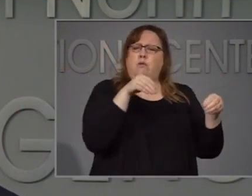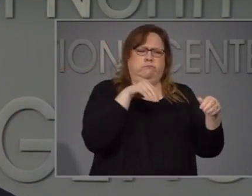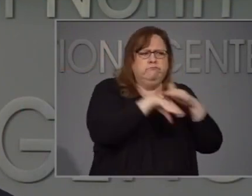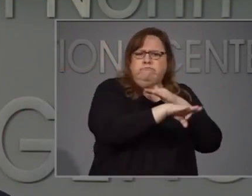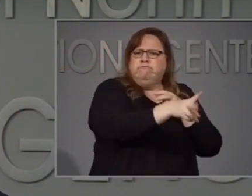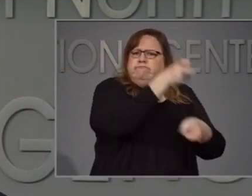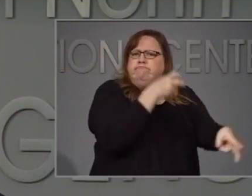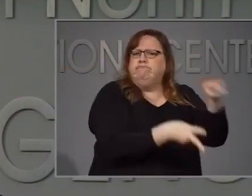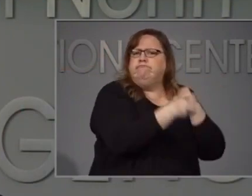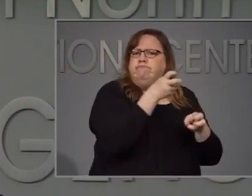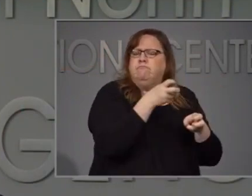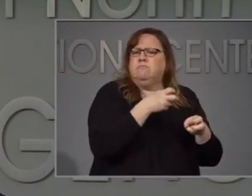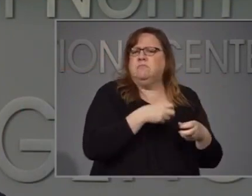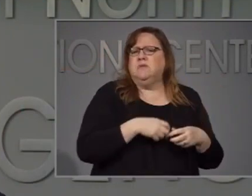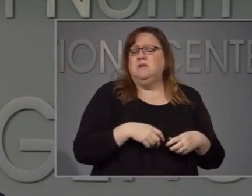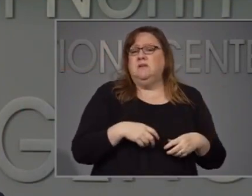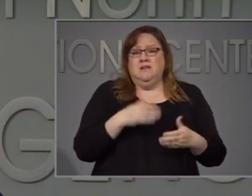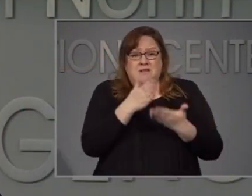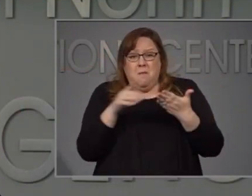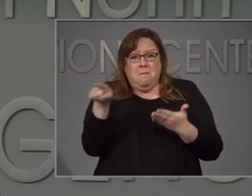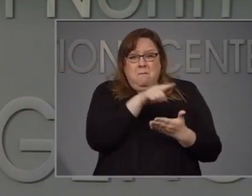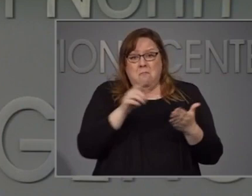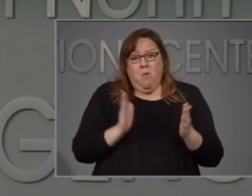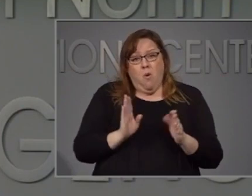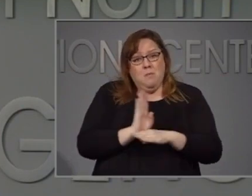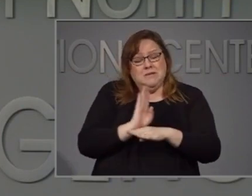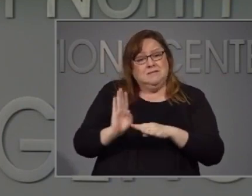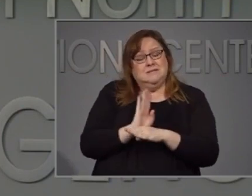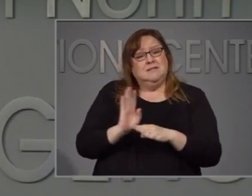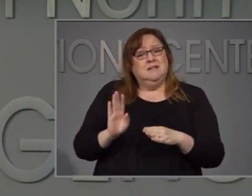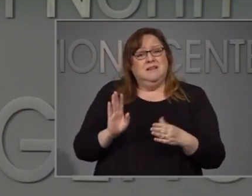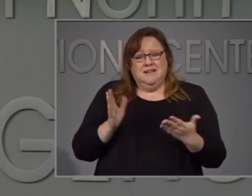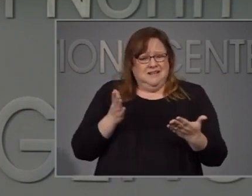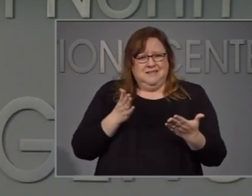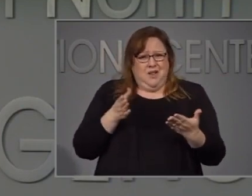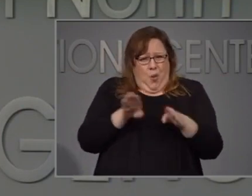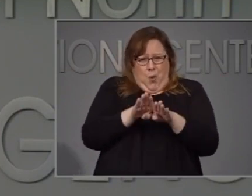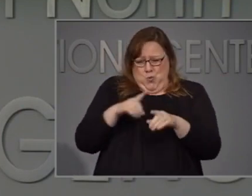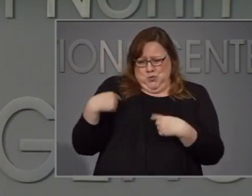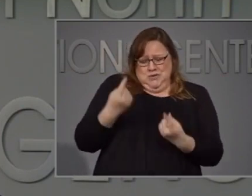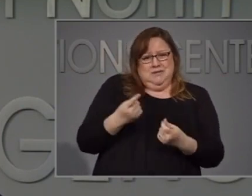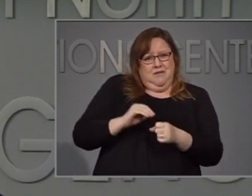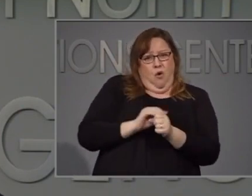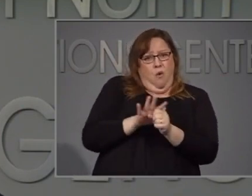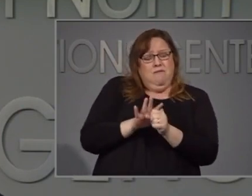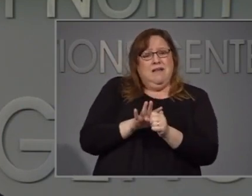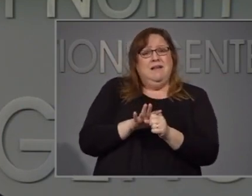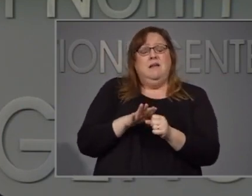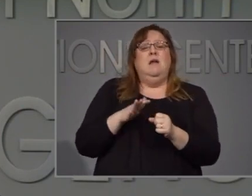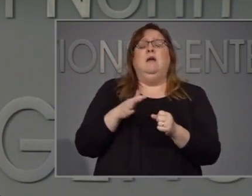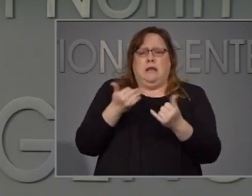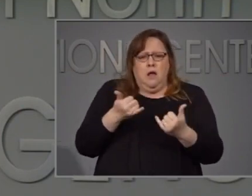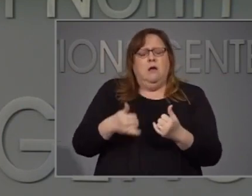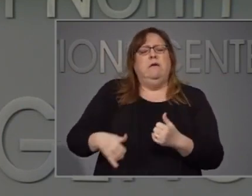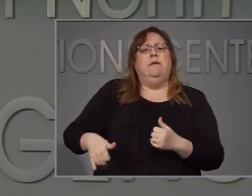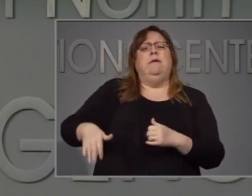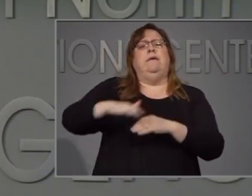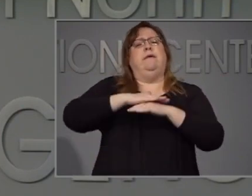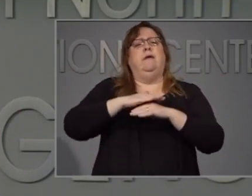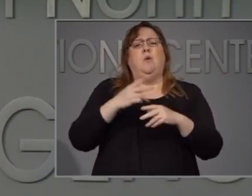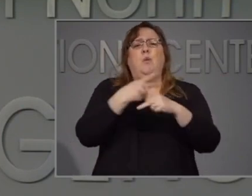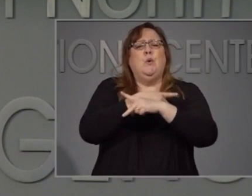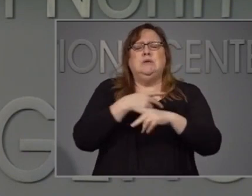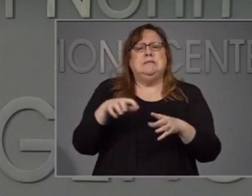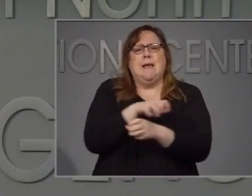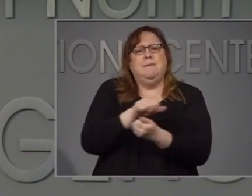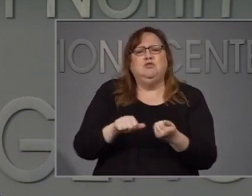businesses already struggling under COVID-19 were damaged. I communicated with some of them today, and people were out there helping